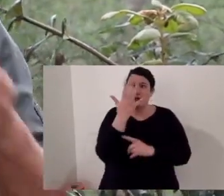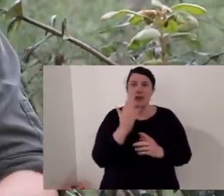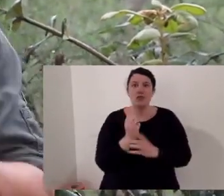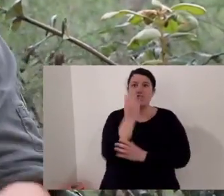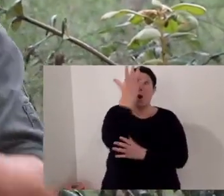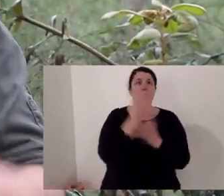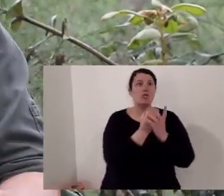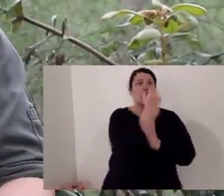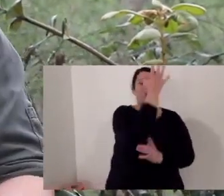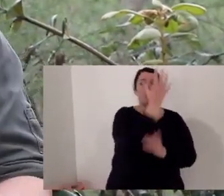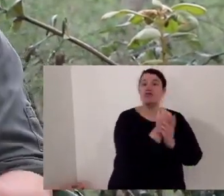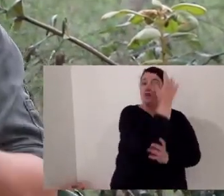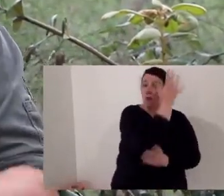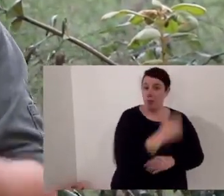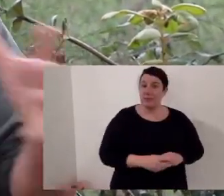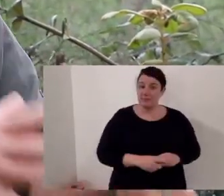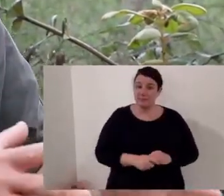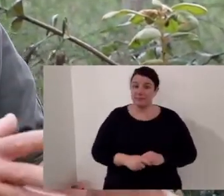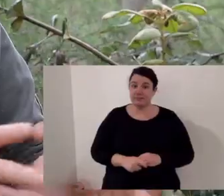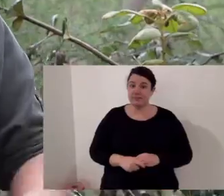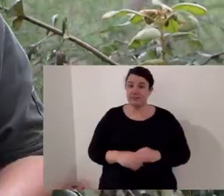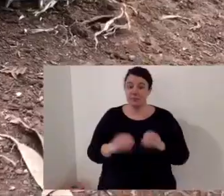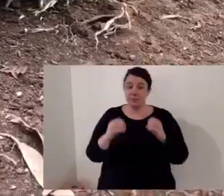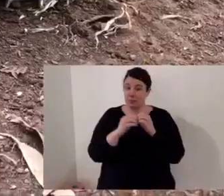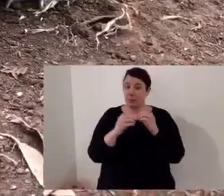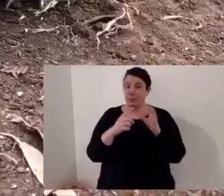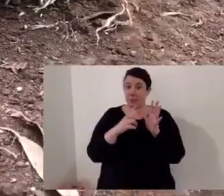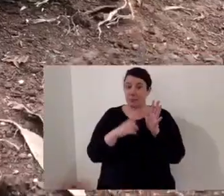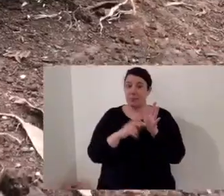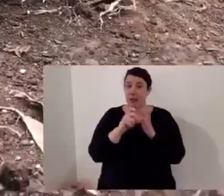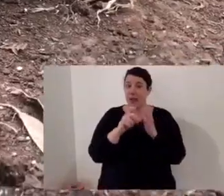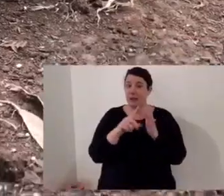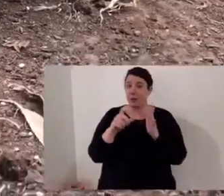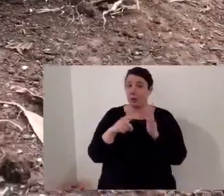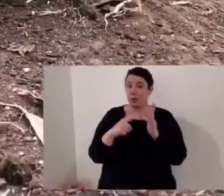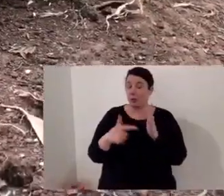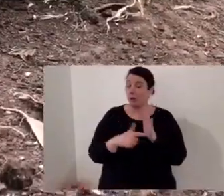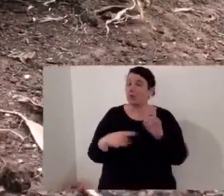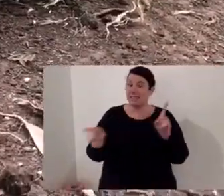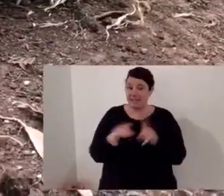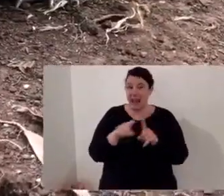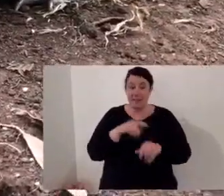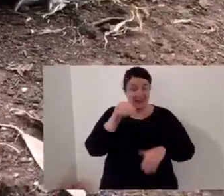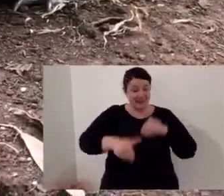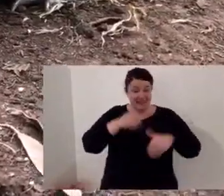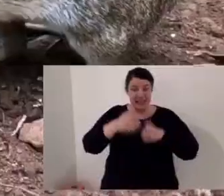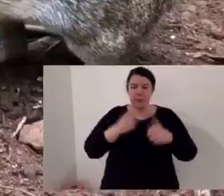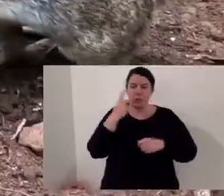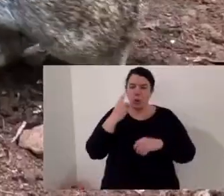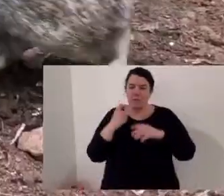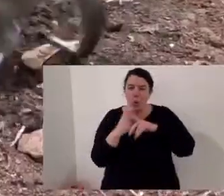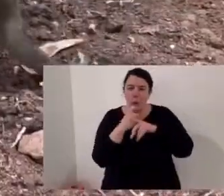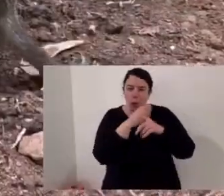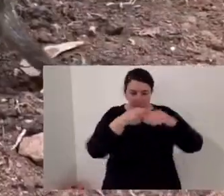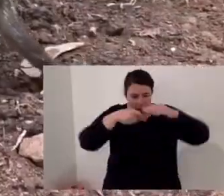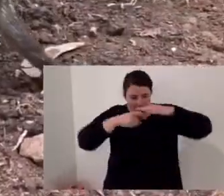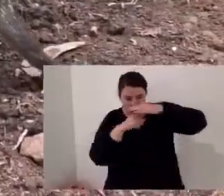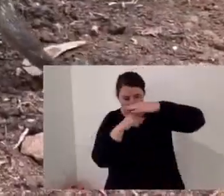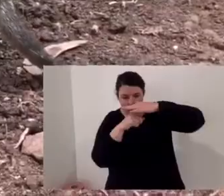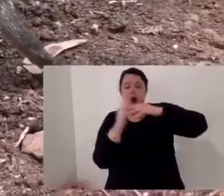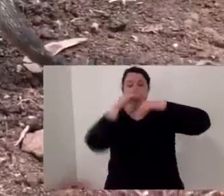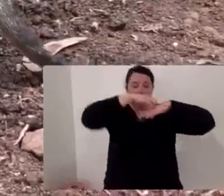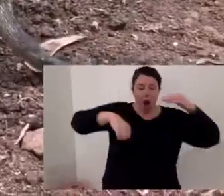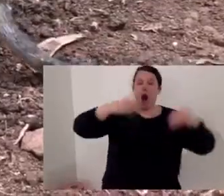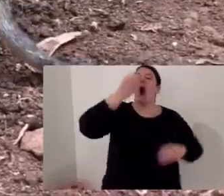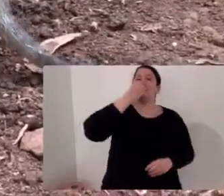plants and that's a great thing. Now if we jump to the bandicoot it's similar it hunts grubs and bugs and doing so it means